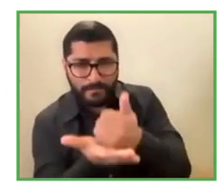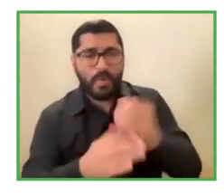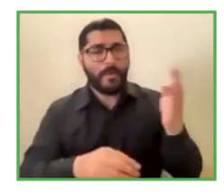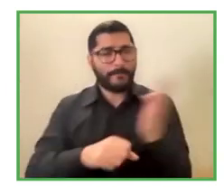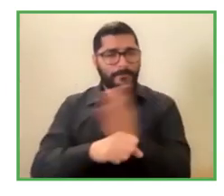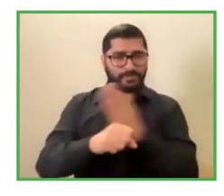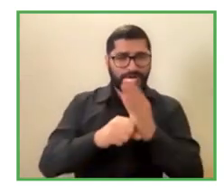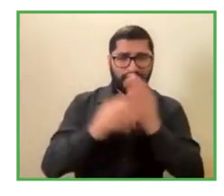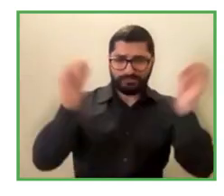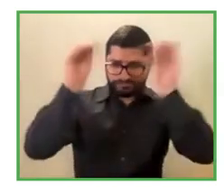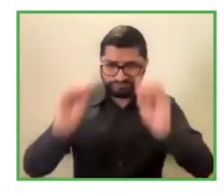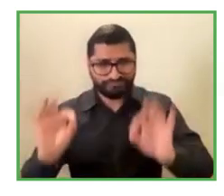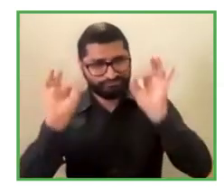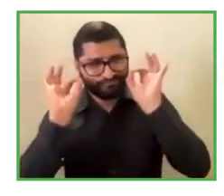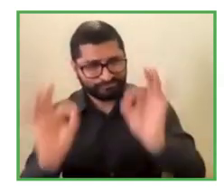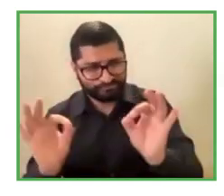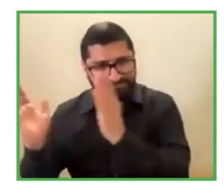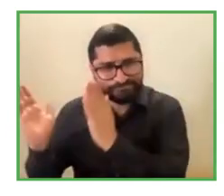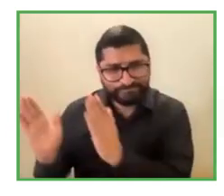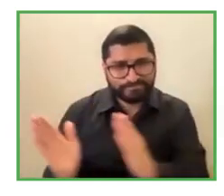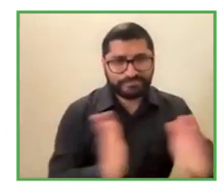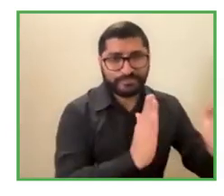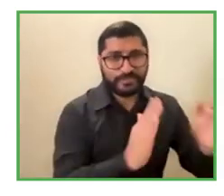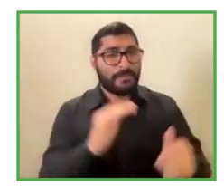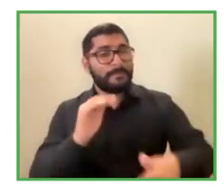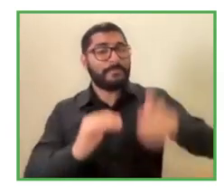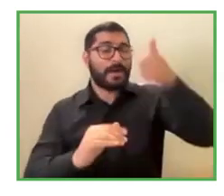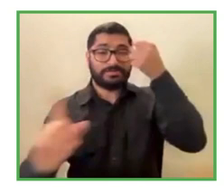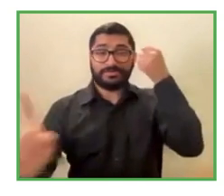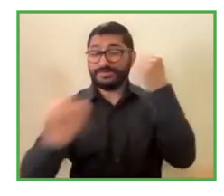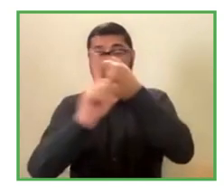reason of pride for the company to have this program.